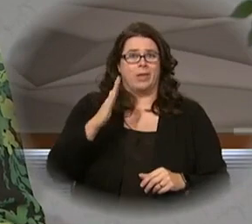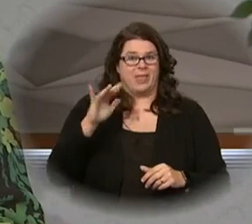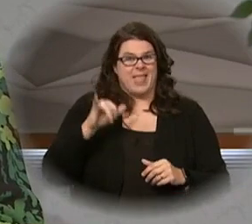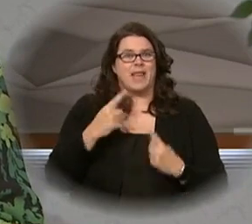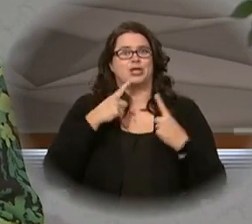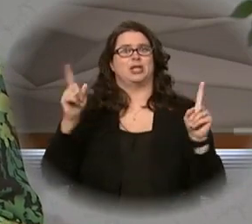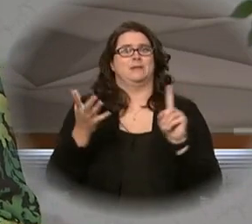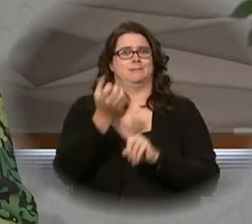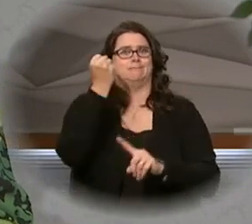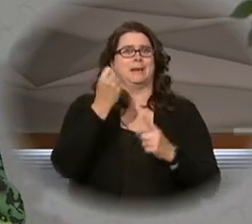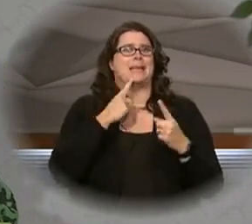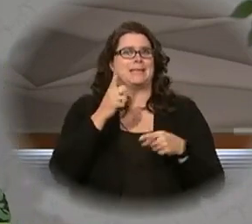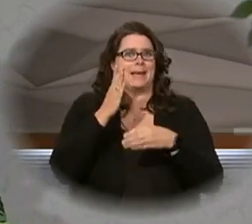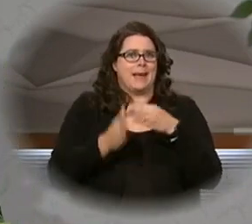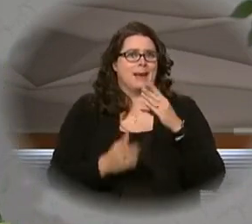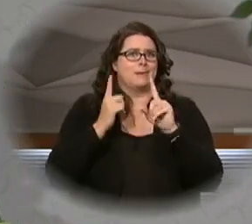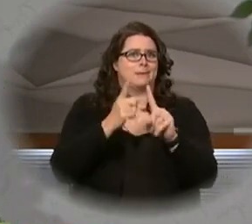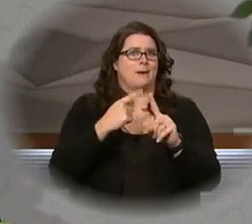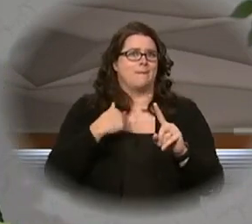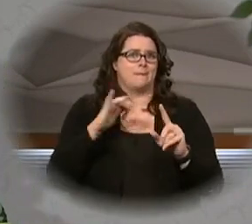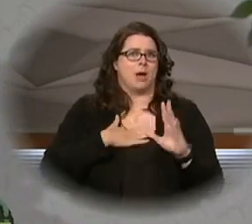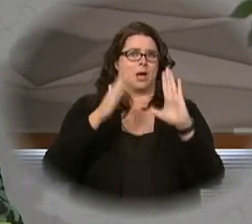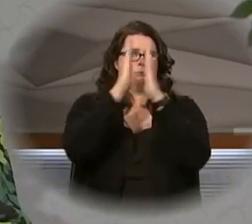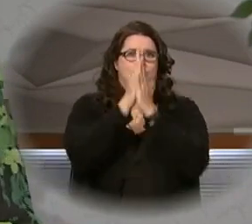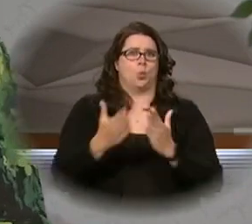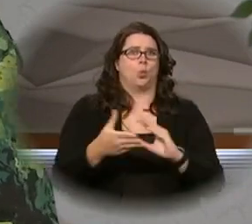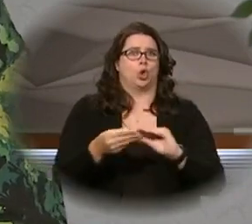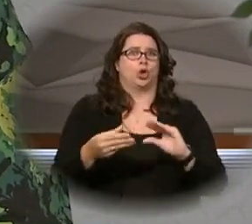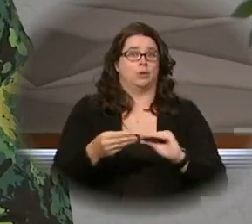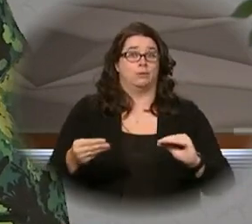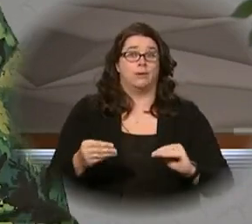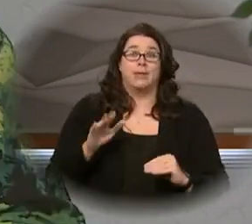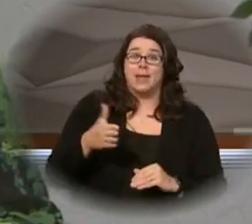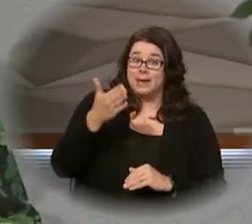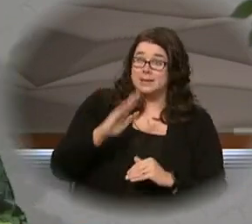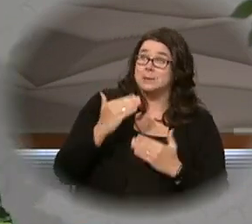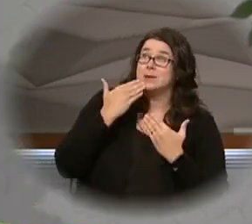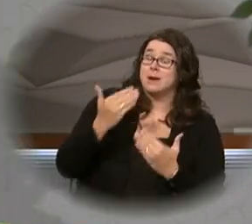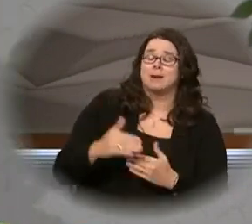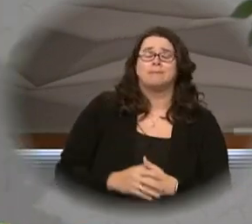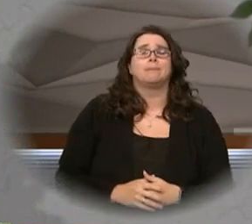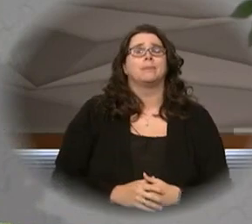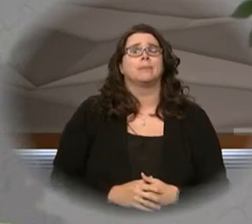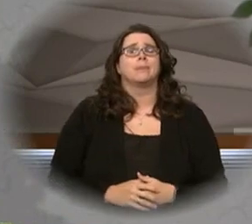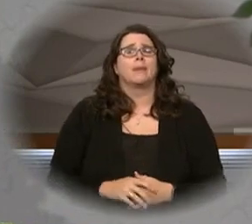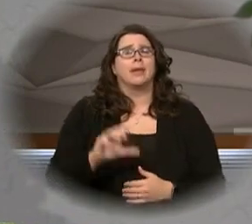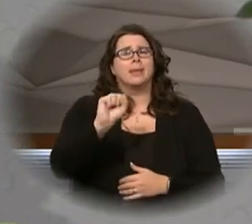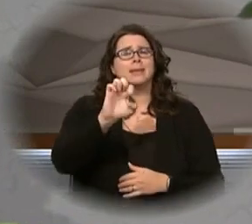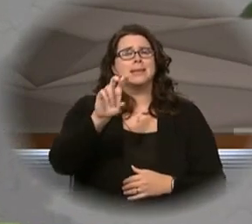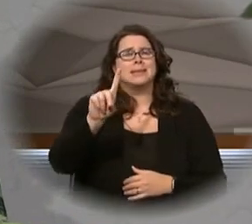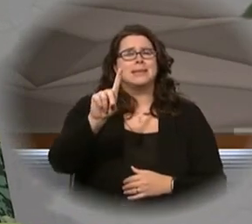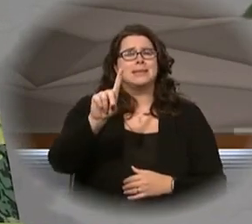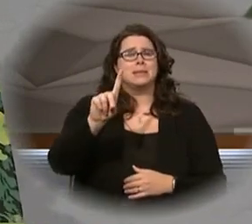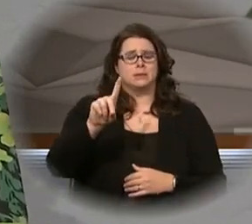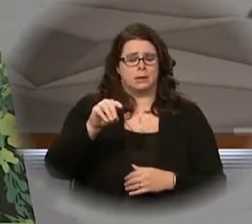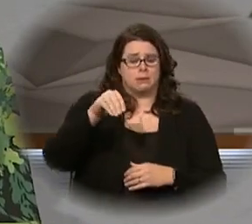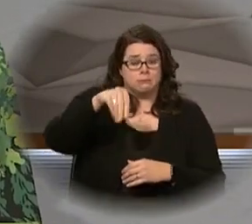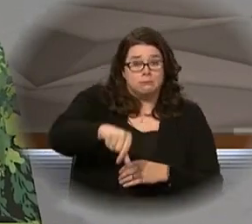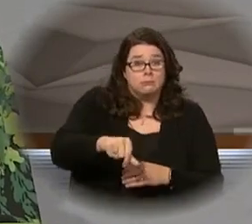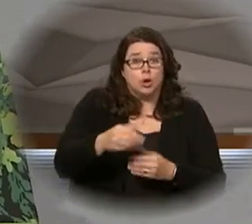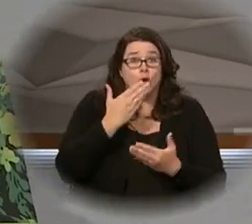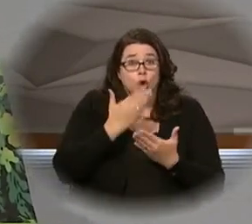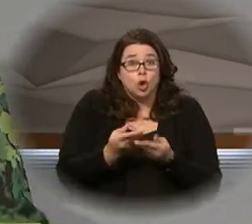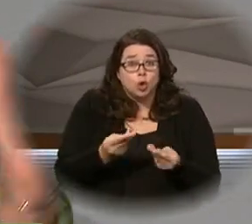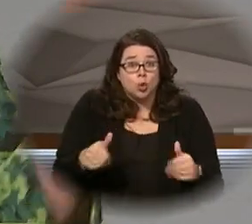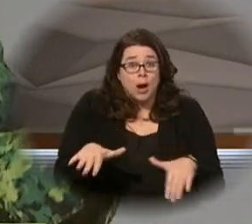the word of the Lord thanks Peter God the seed that falls on good ground will yield a